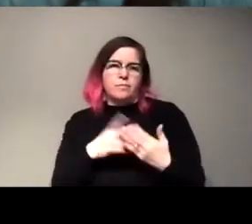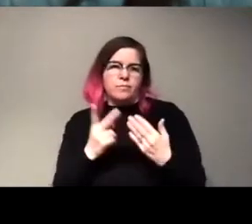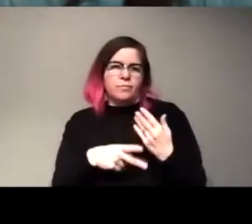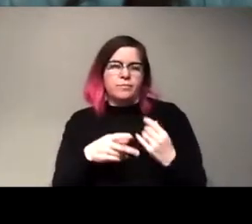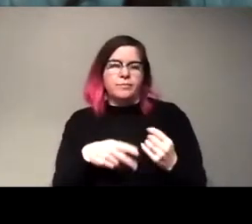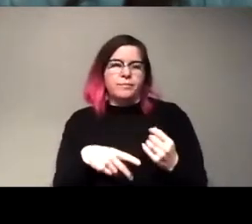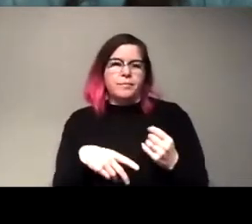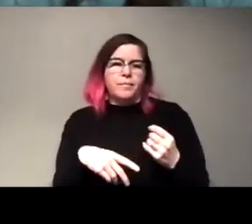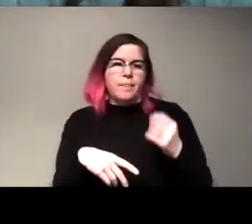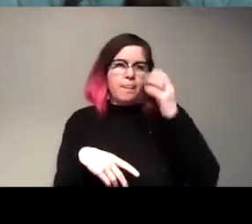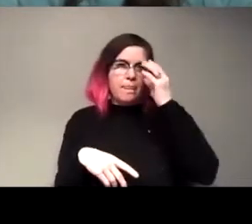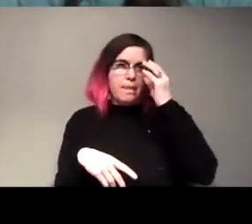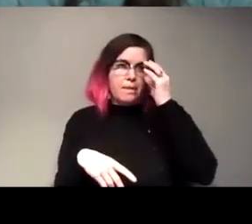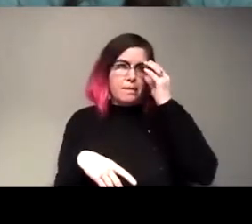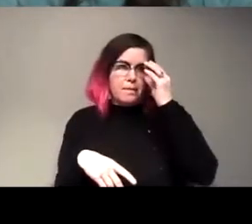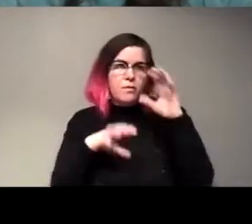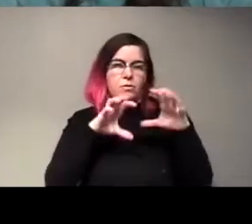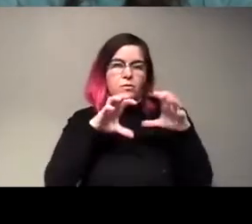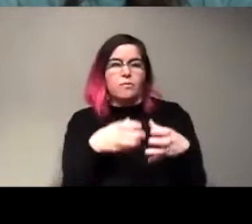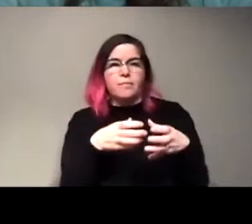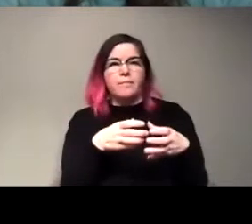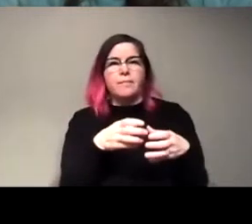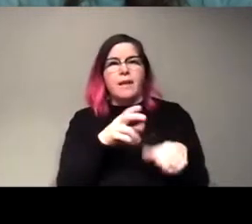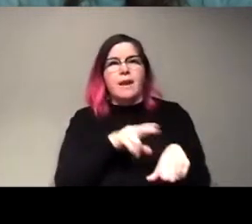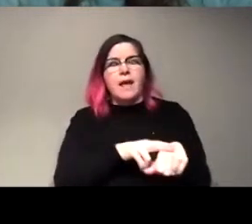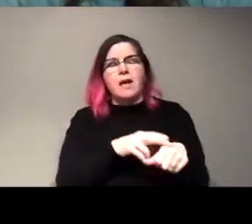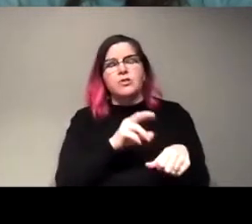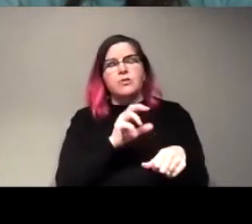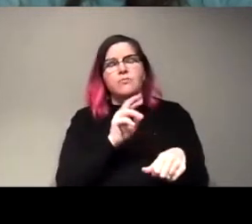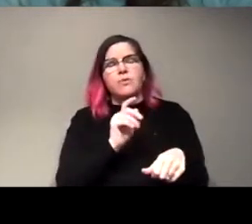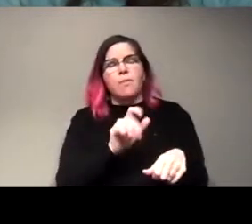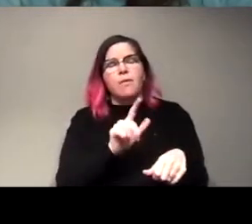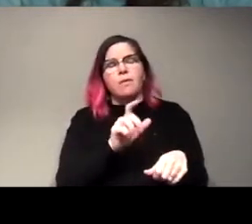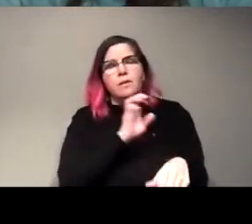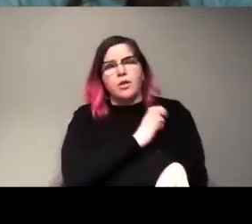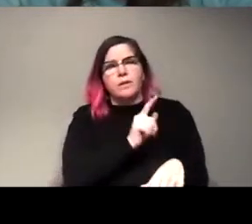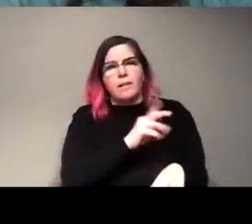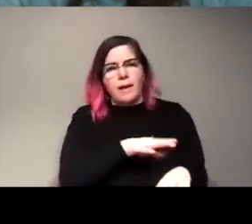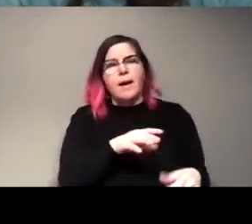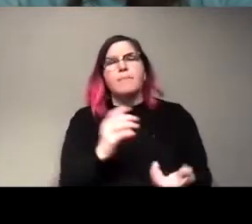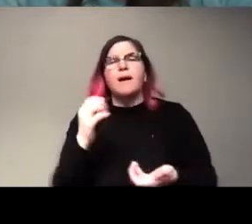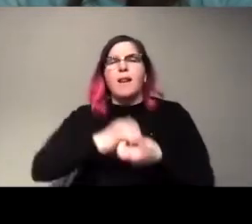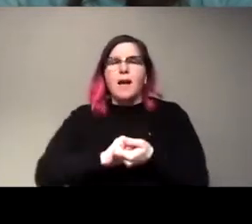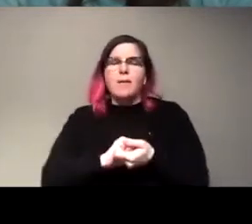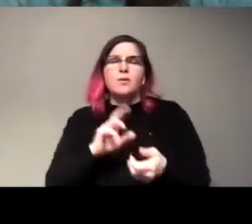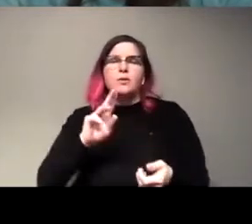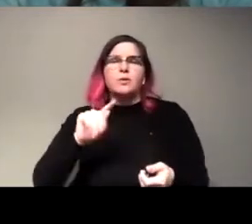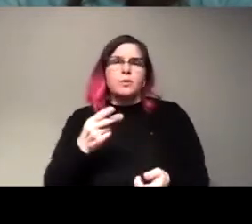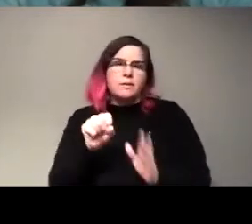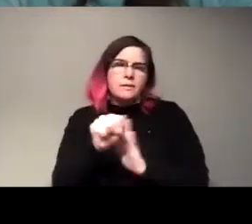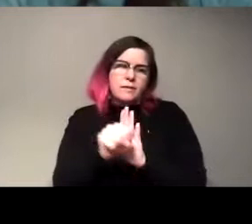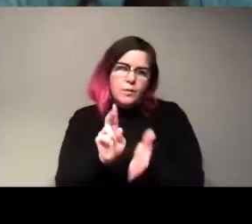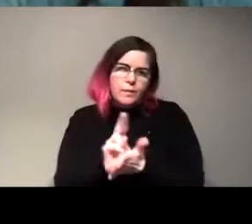Uh, so we have a group, uh, the National Renewable Energy Lab. We have some collaborators at Utah State,